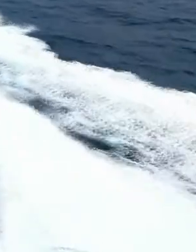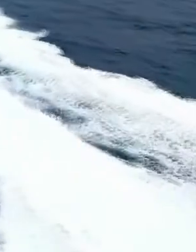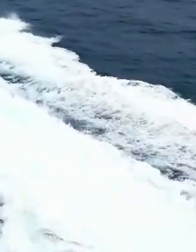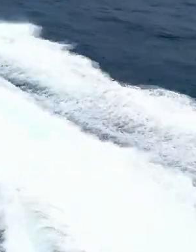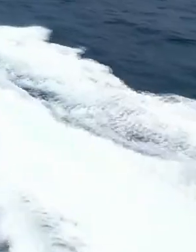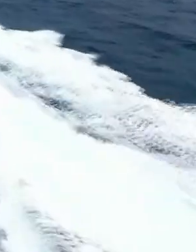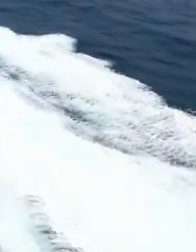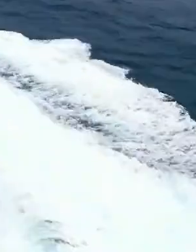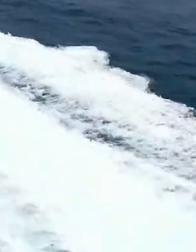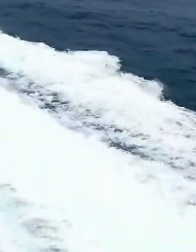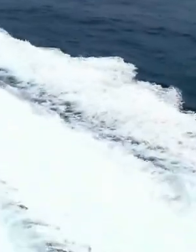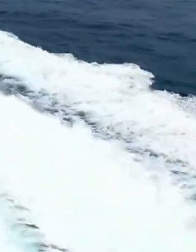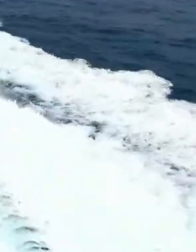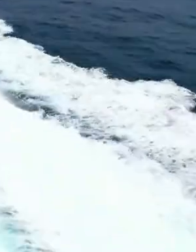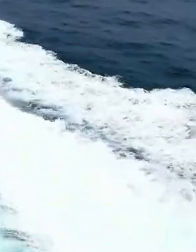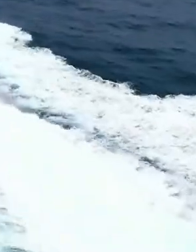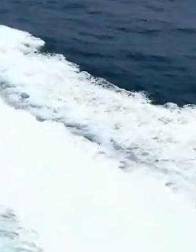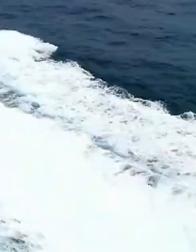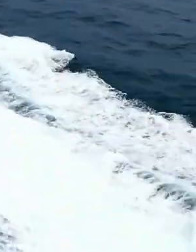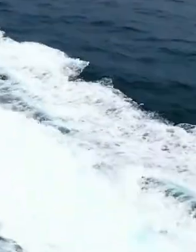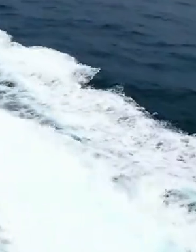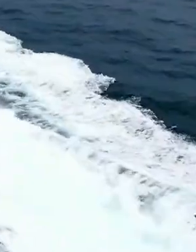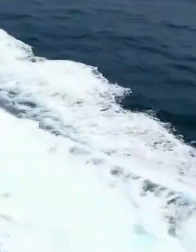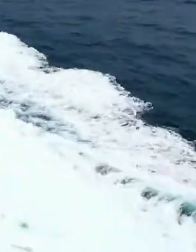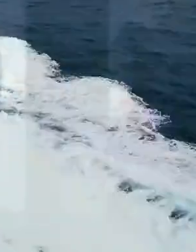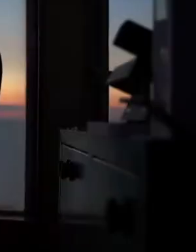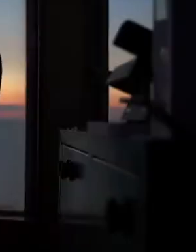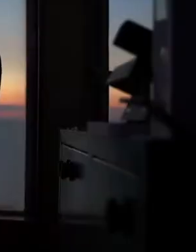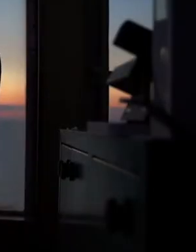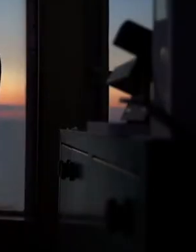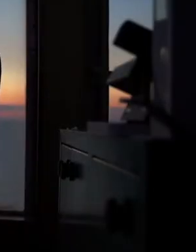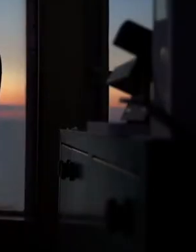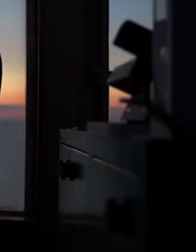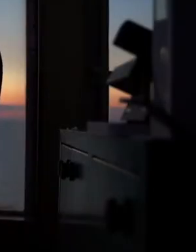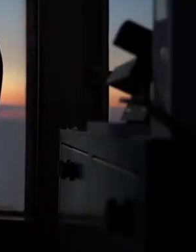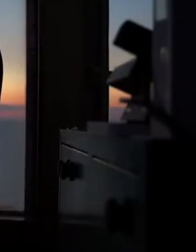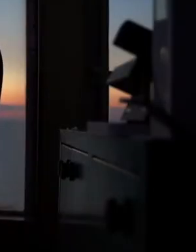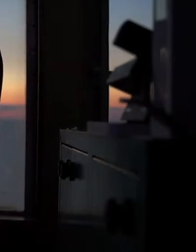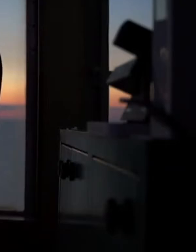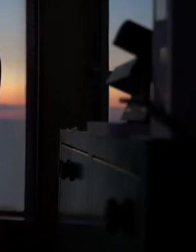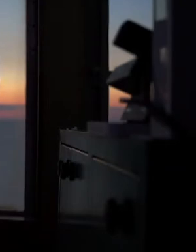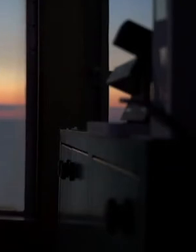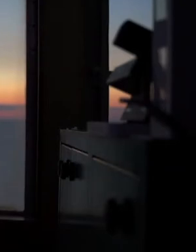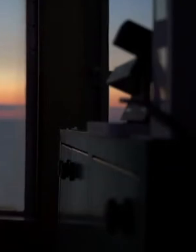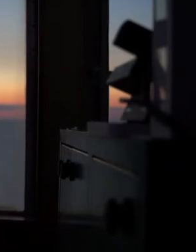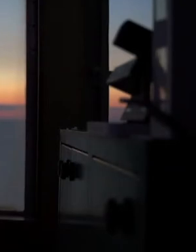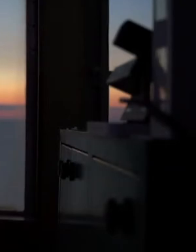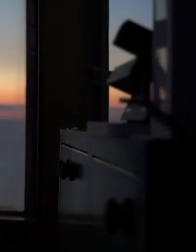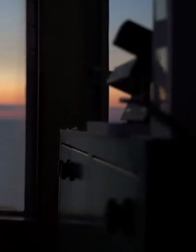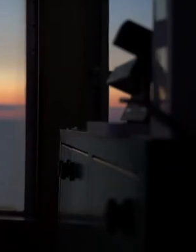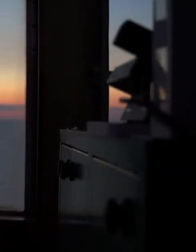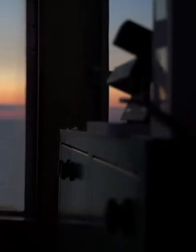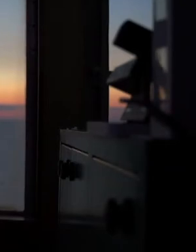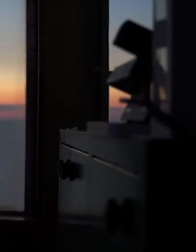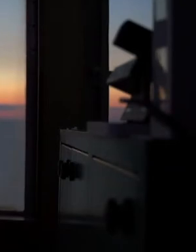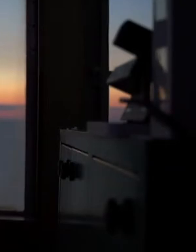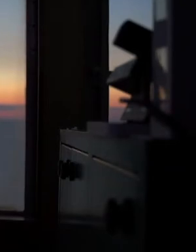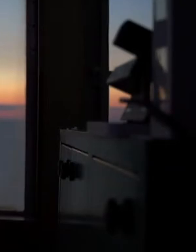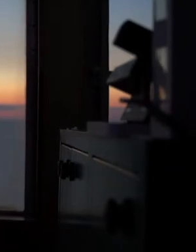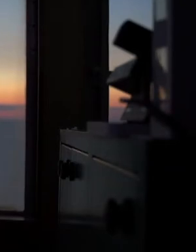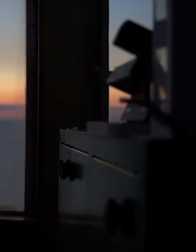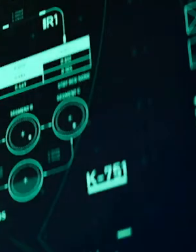Safeguarding our ocean is a shared responsibility, and all nations must act responsibly to share